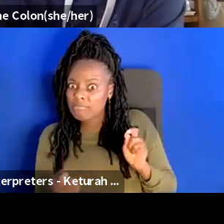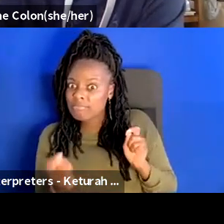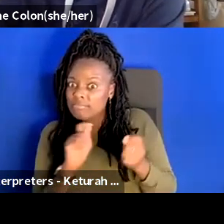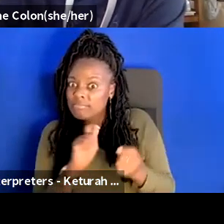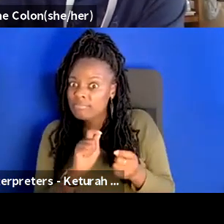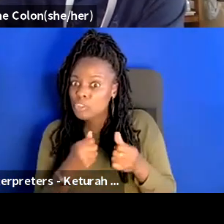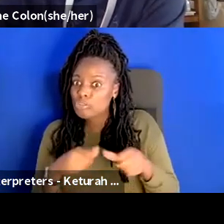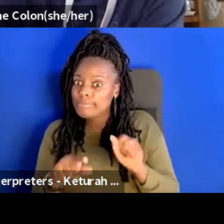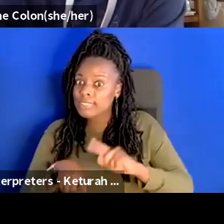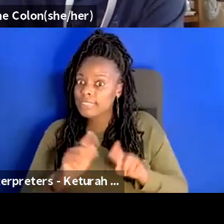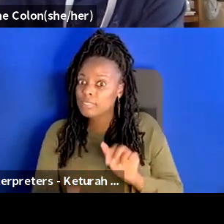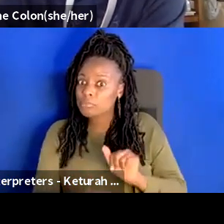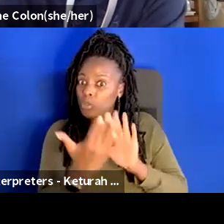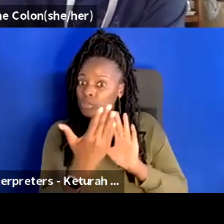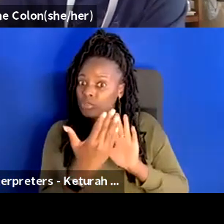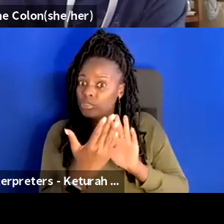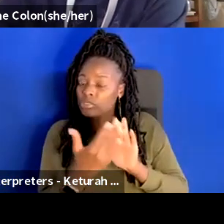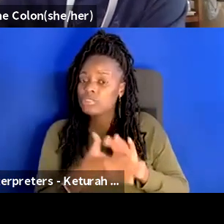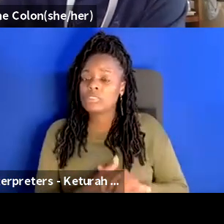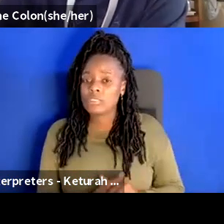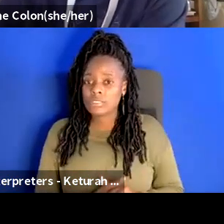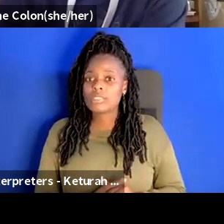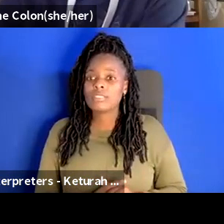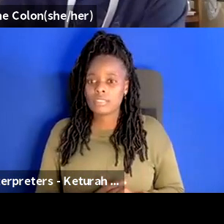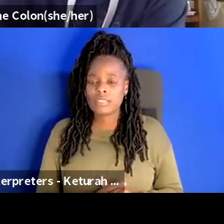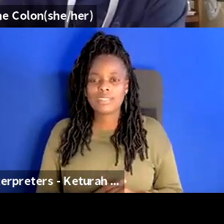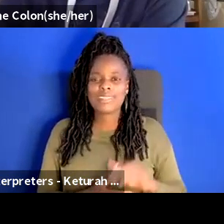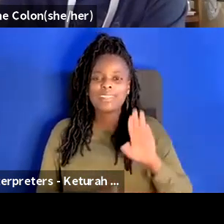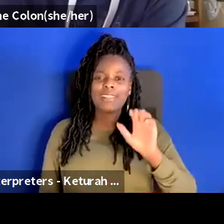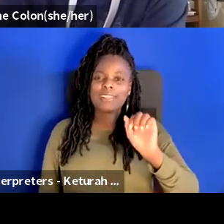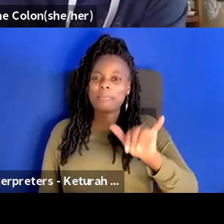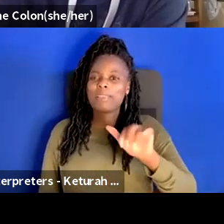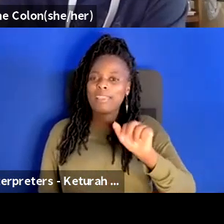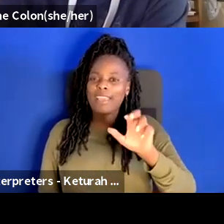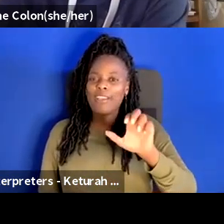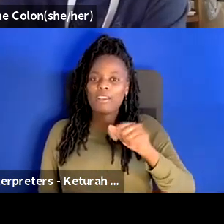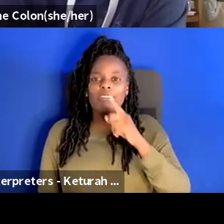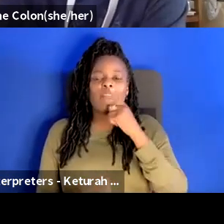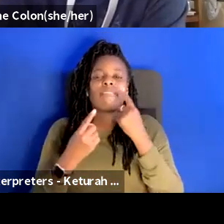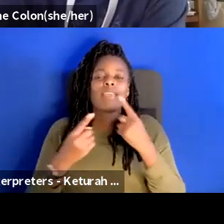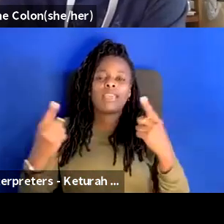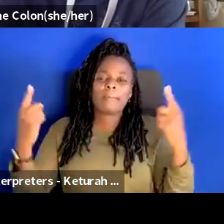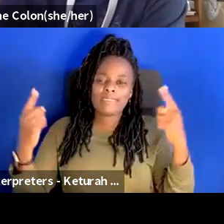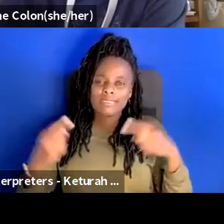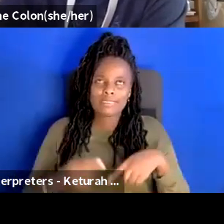um and i i think you know the bay area is so famous for um uh tech